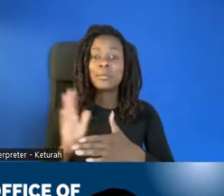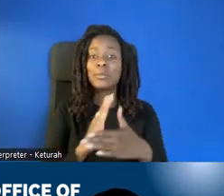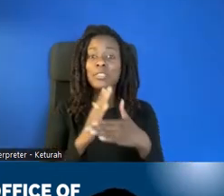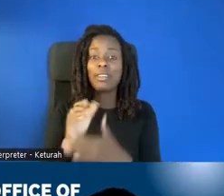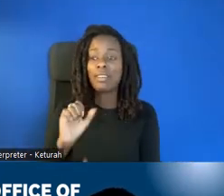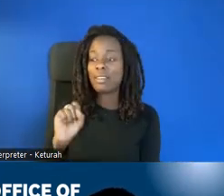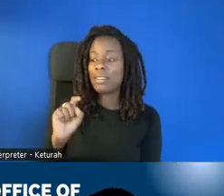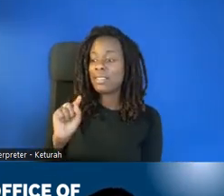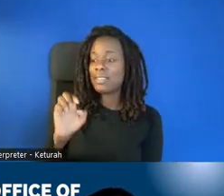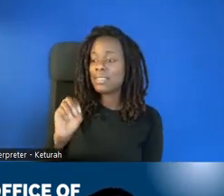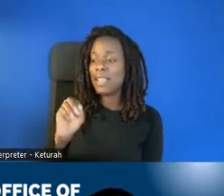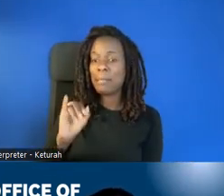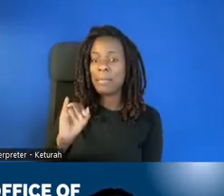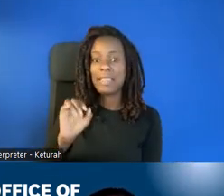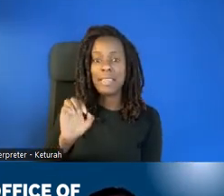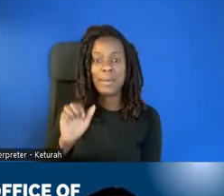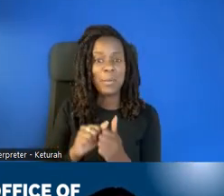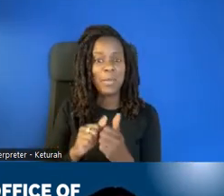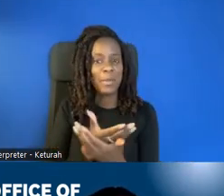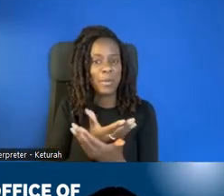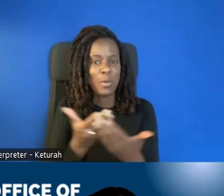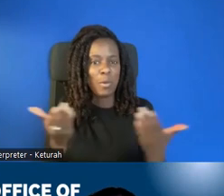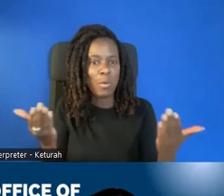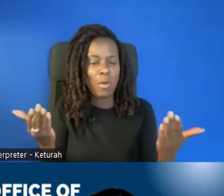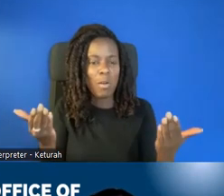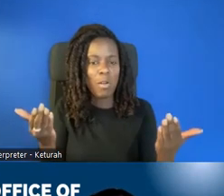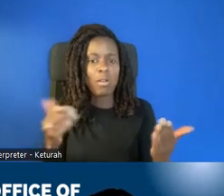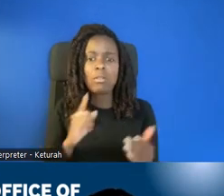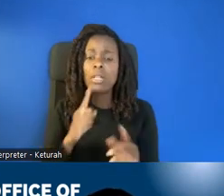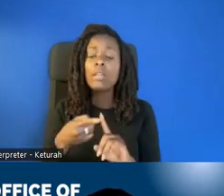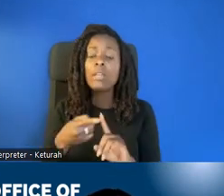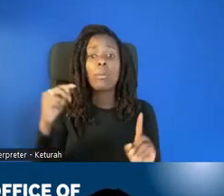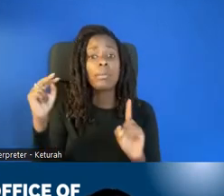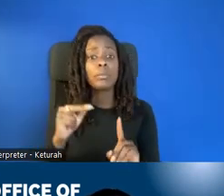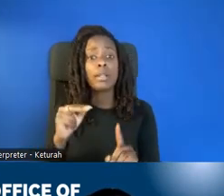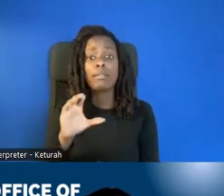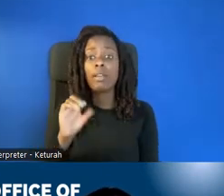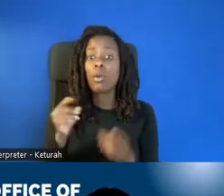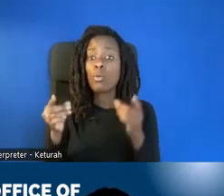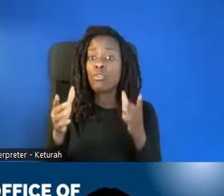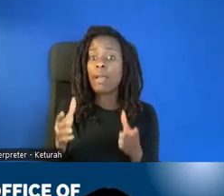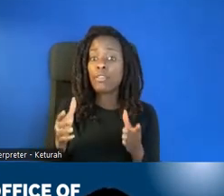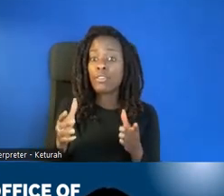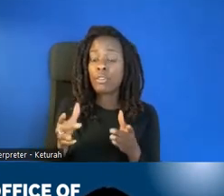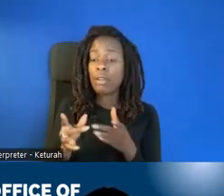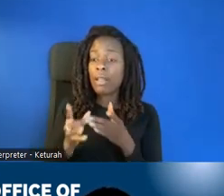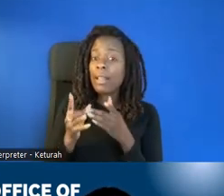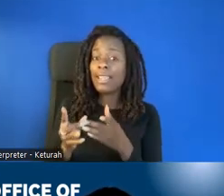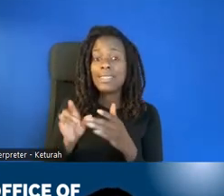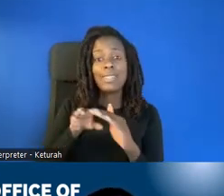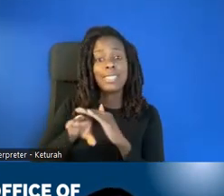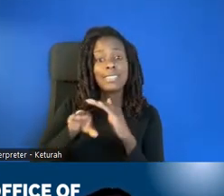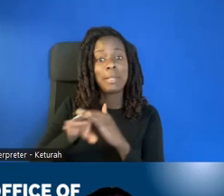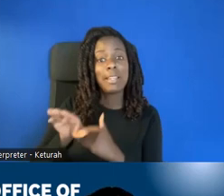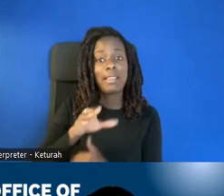all from the perspectives of the co-director, the leads of their accessibility and app features,